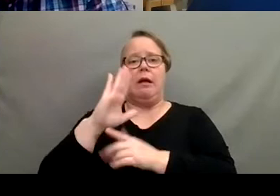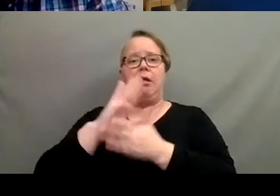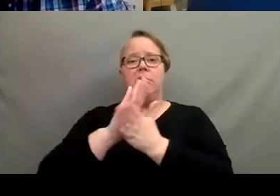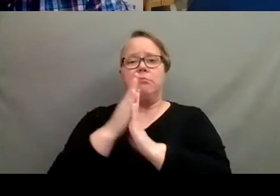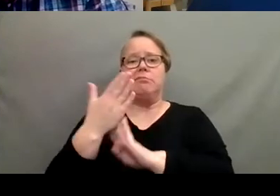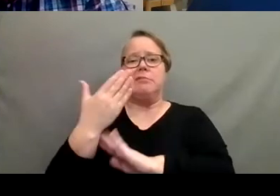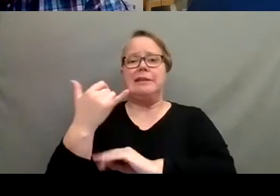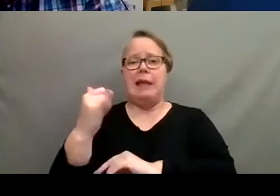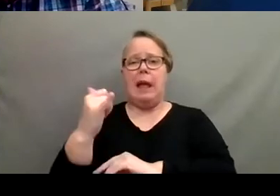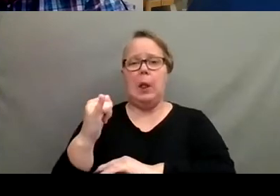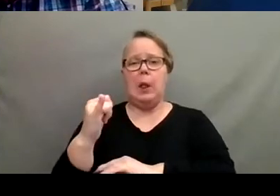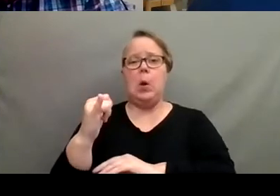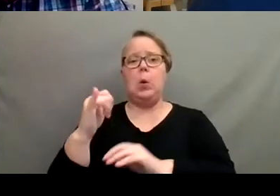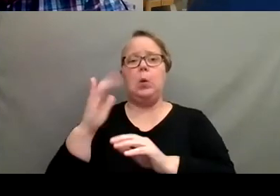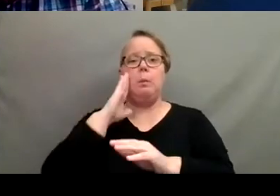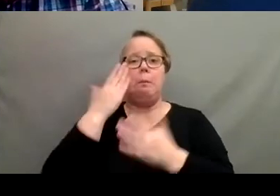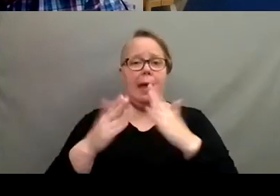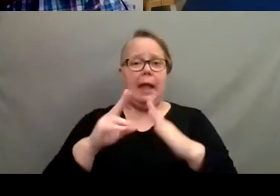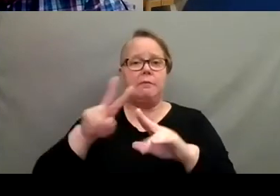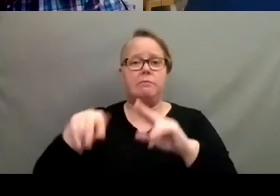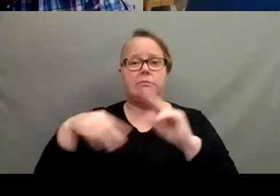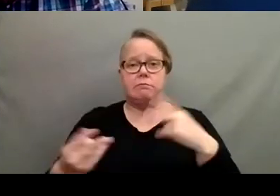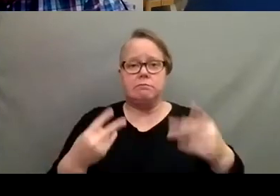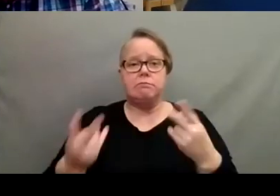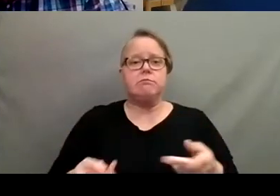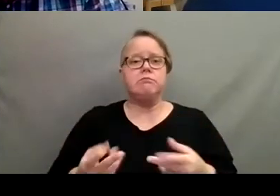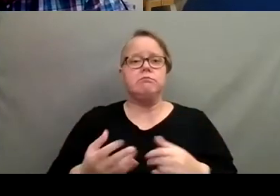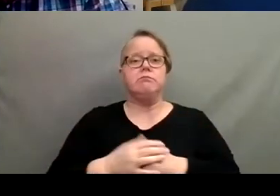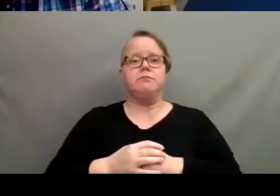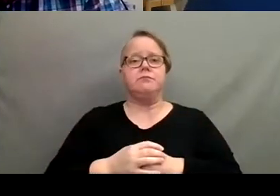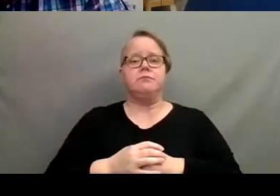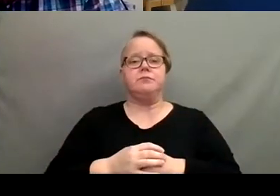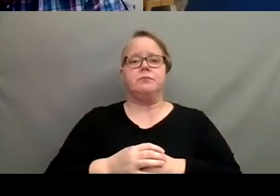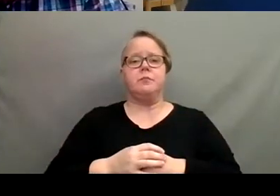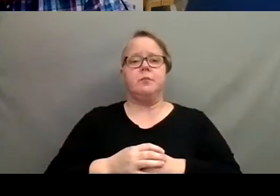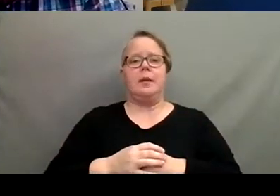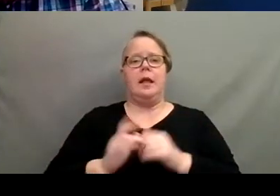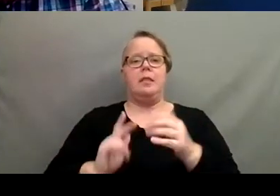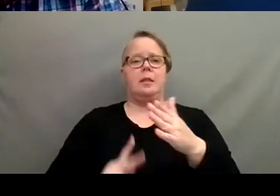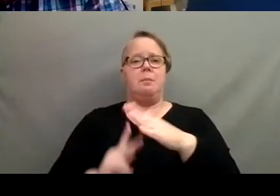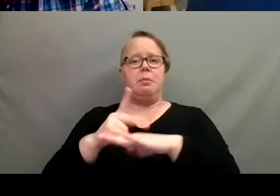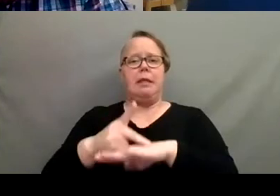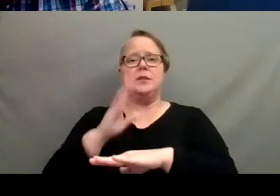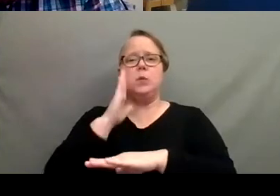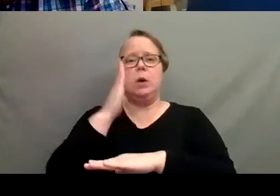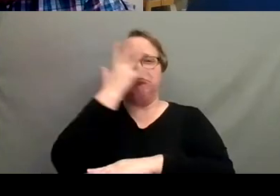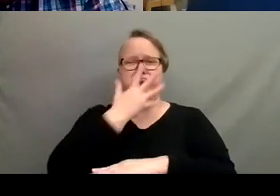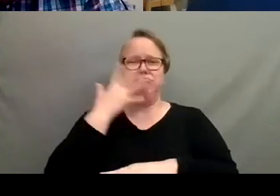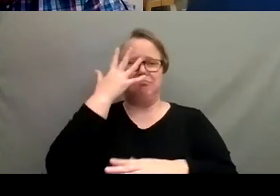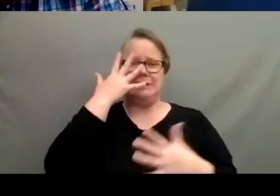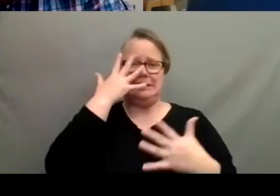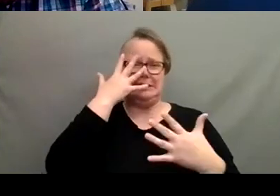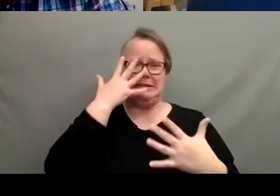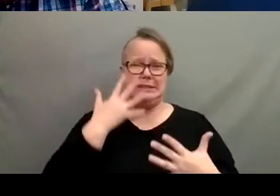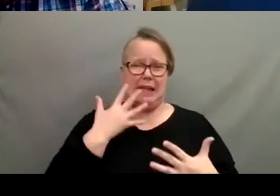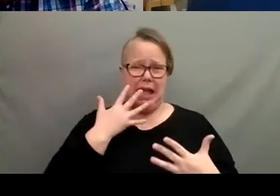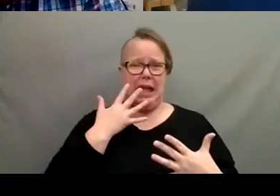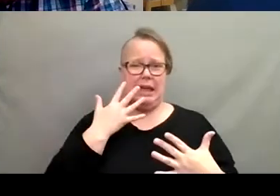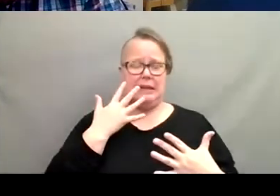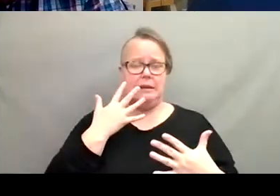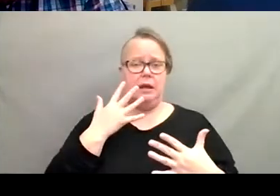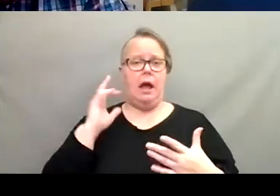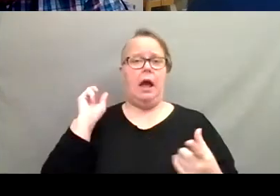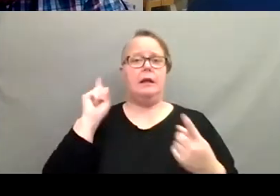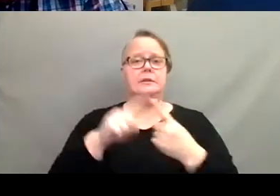of expect a period where, uh, at least I've found in most cases where the plant's going to look pretty sad for a while until it gets